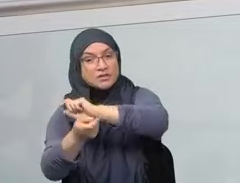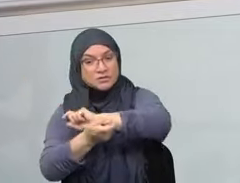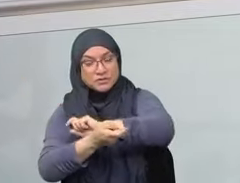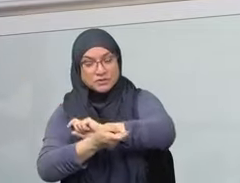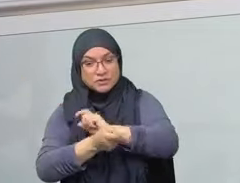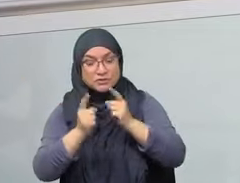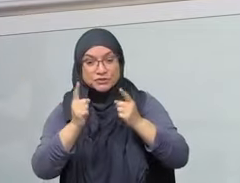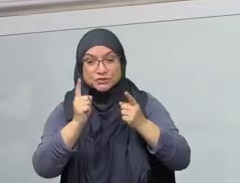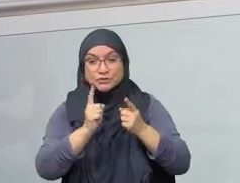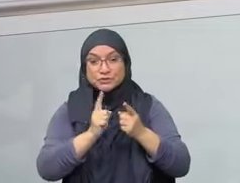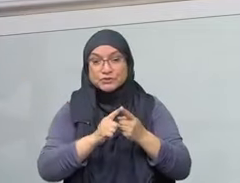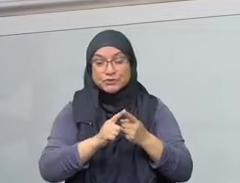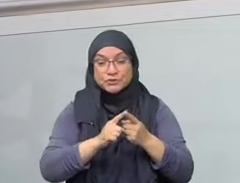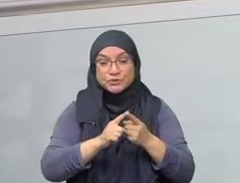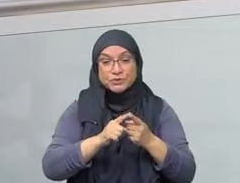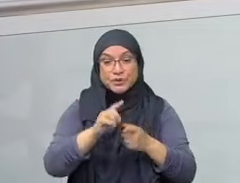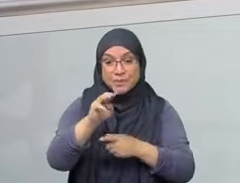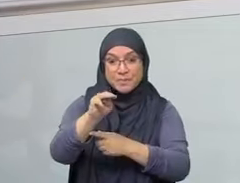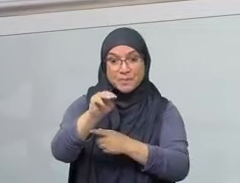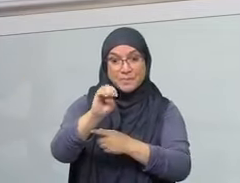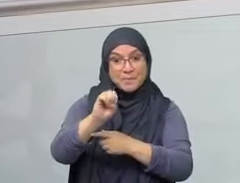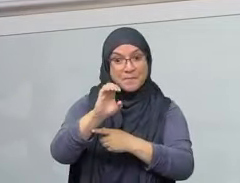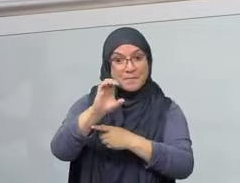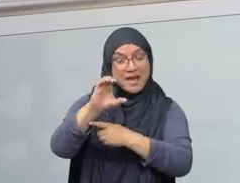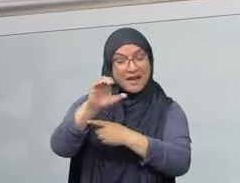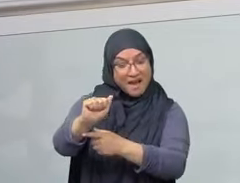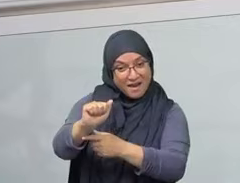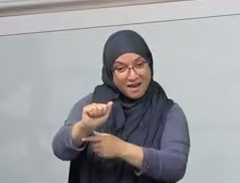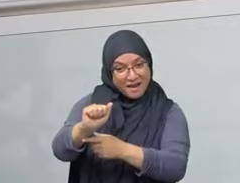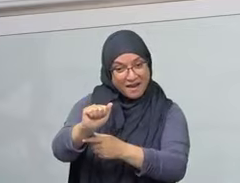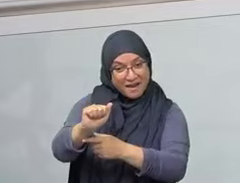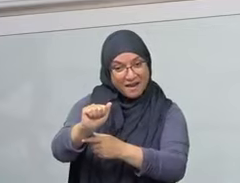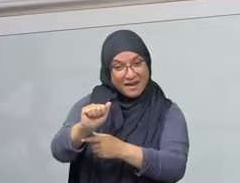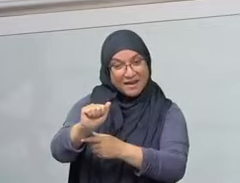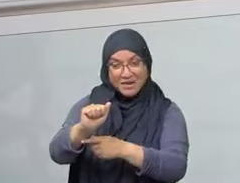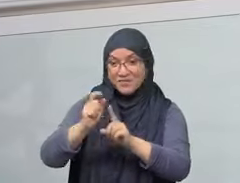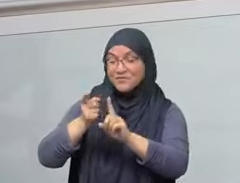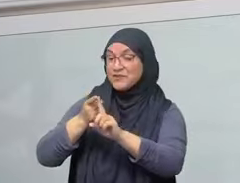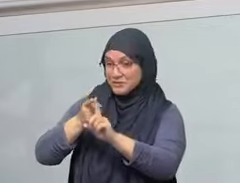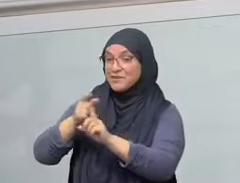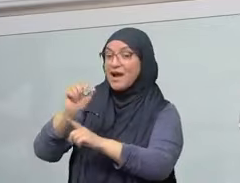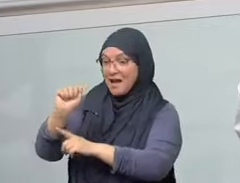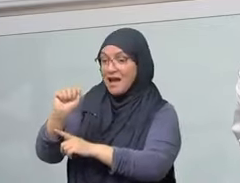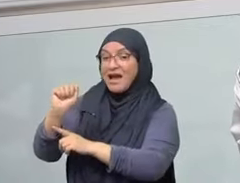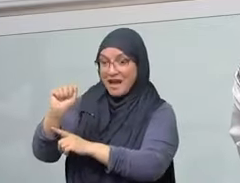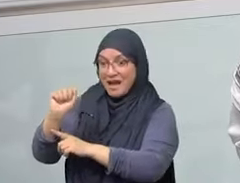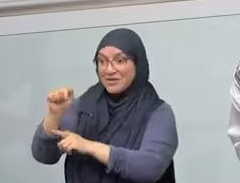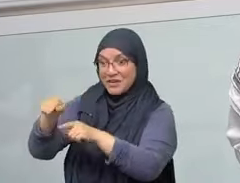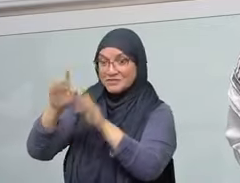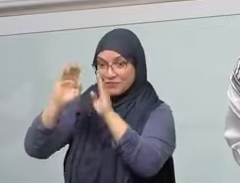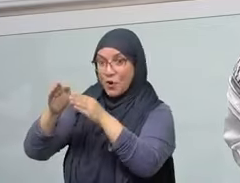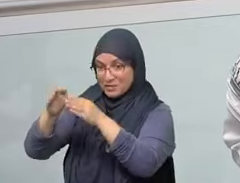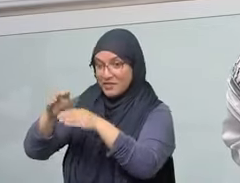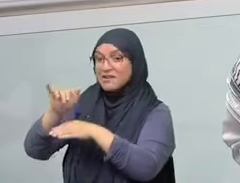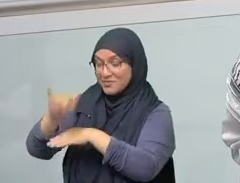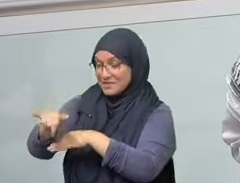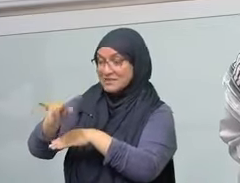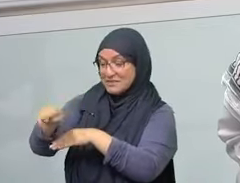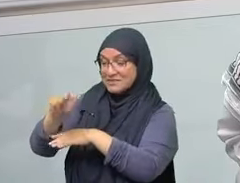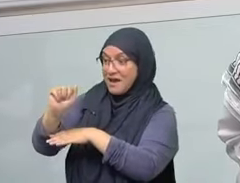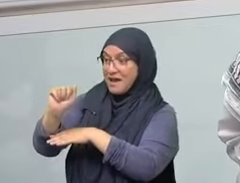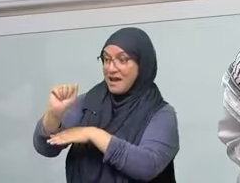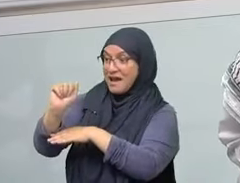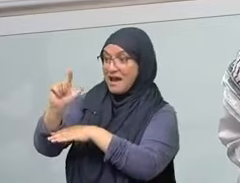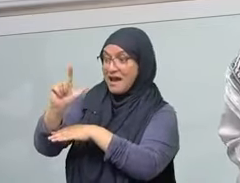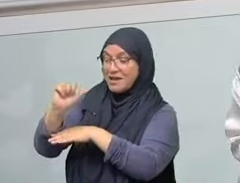to say, no one remains on the earth today who pray towards the two